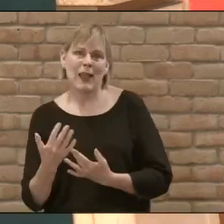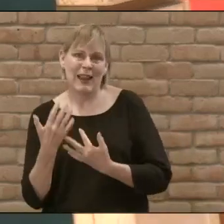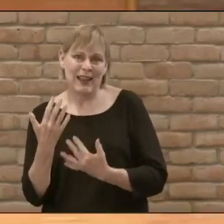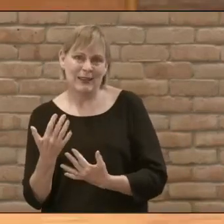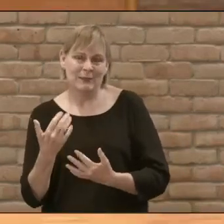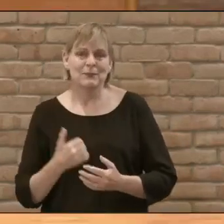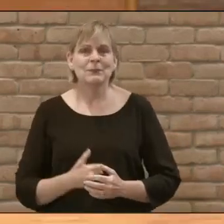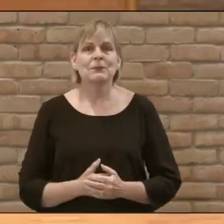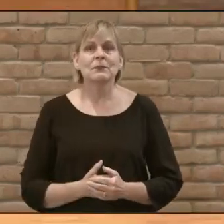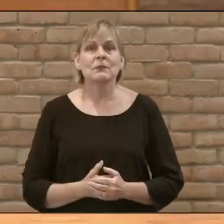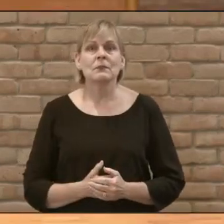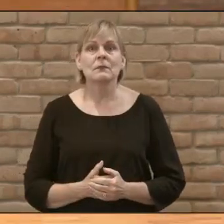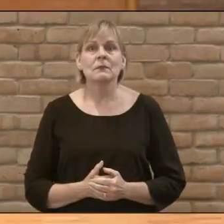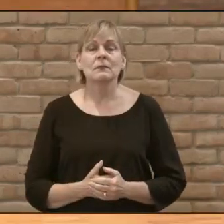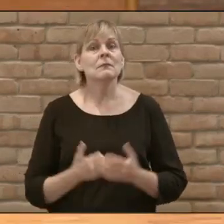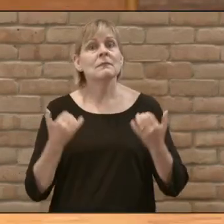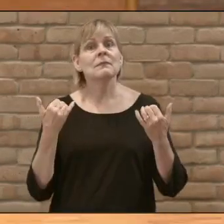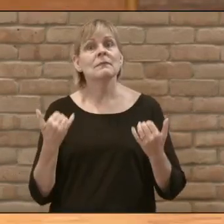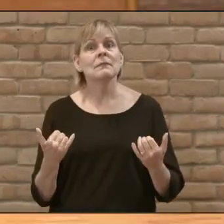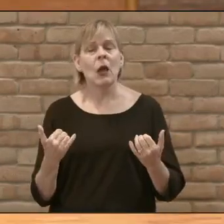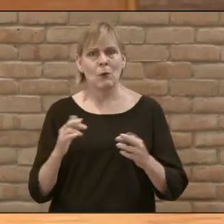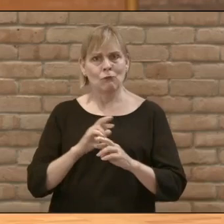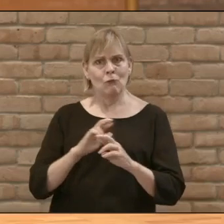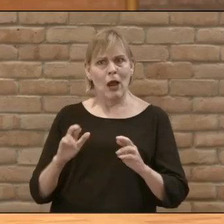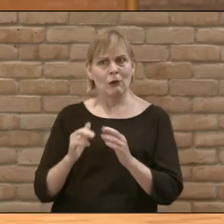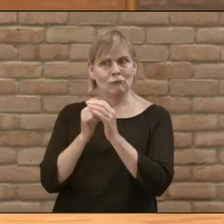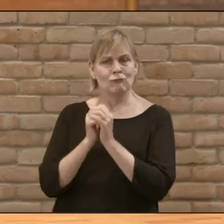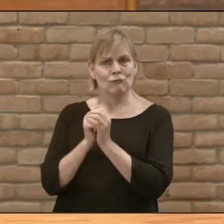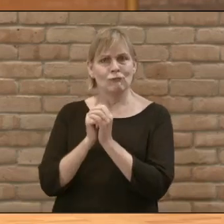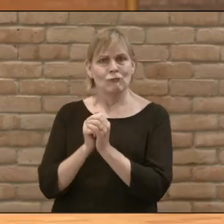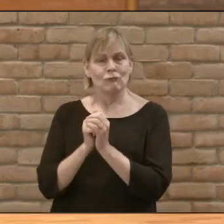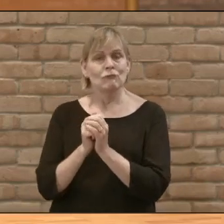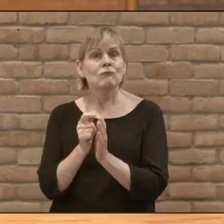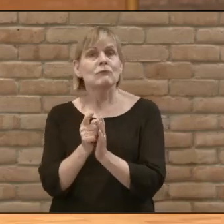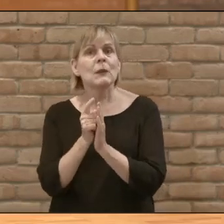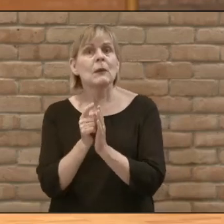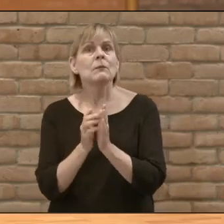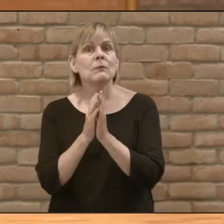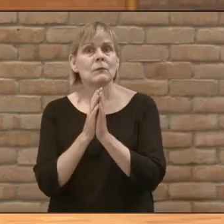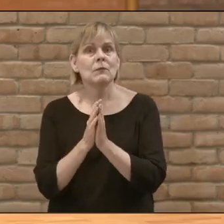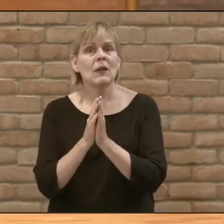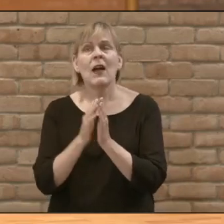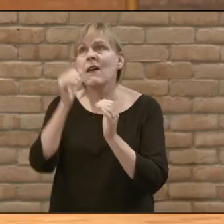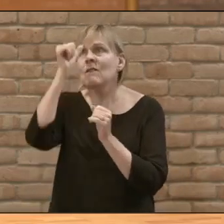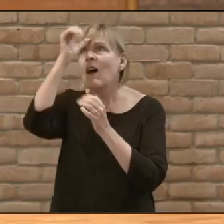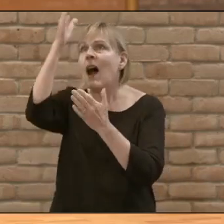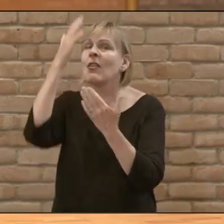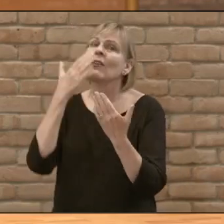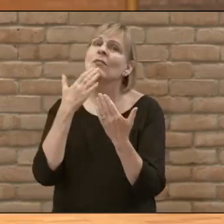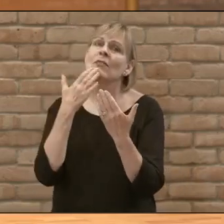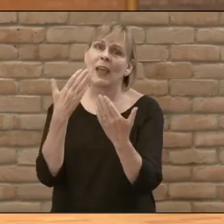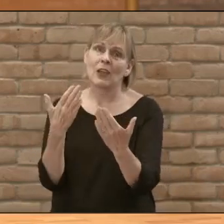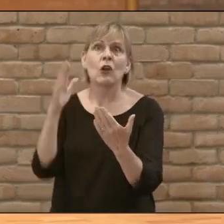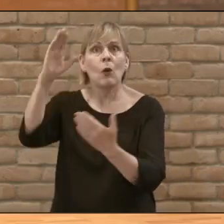And as we get our hearts prepared for worship Let's spend a moment in prayer Father we thank you For sending your son Jesus